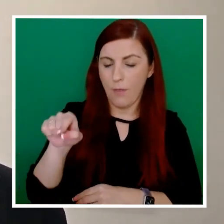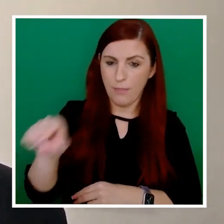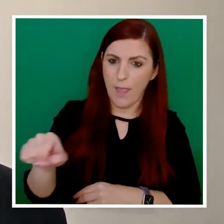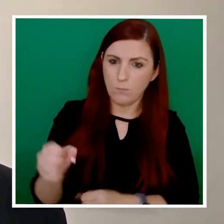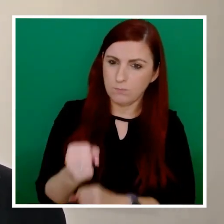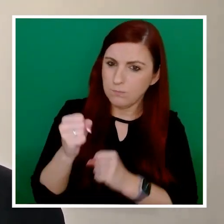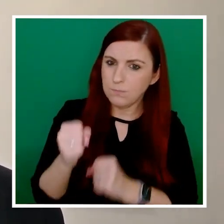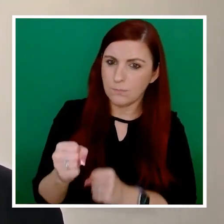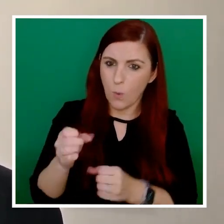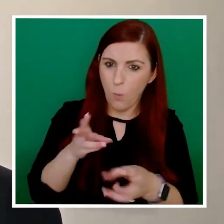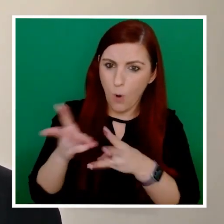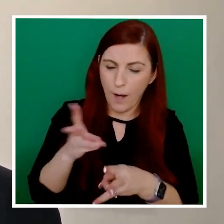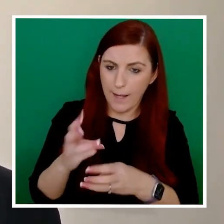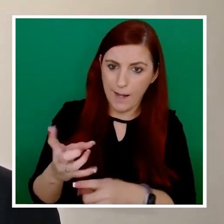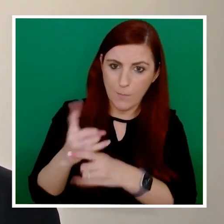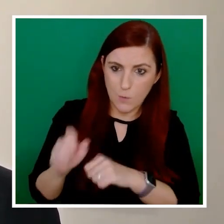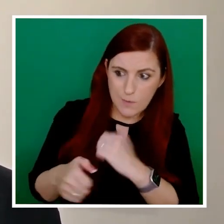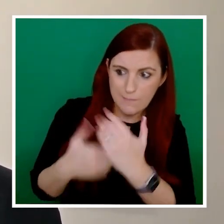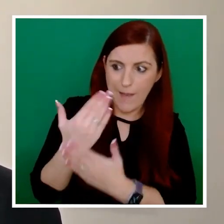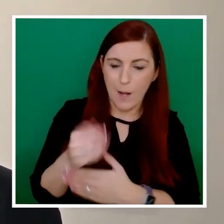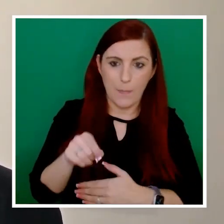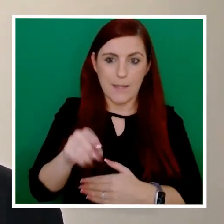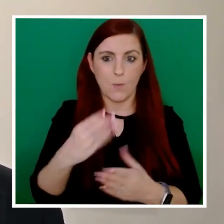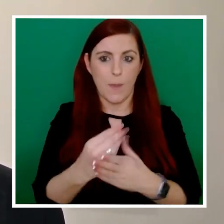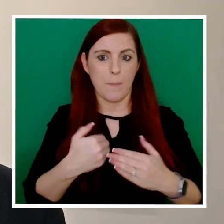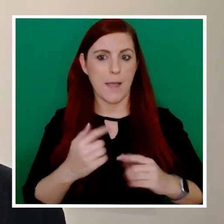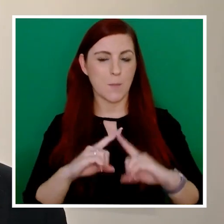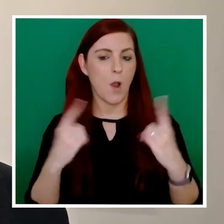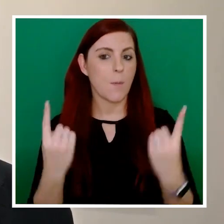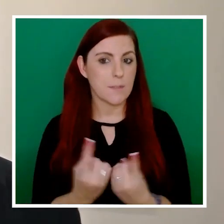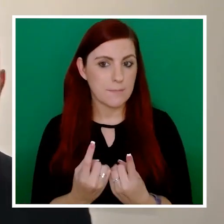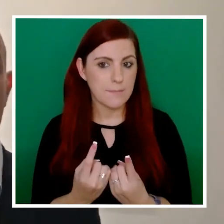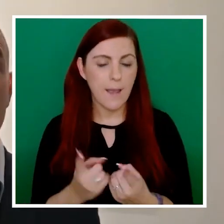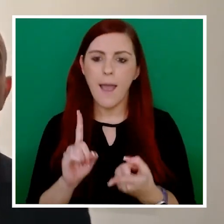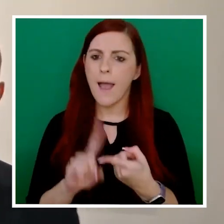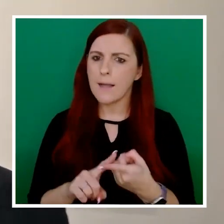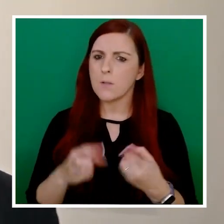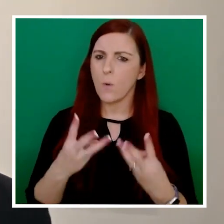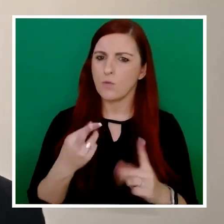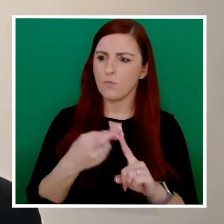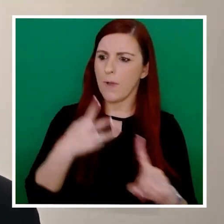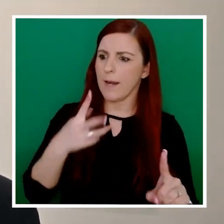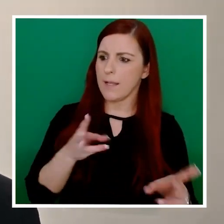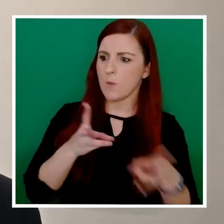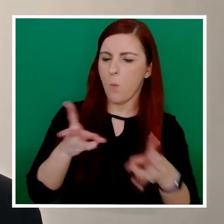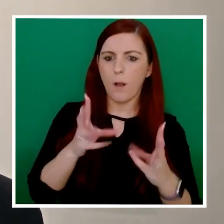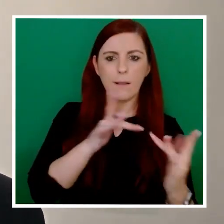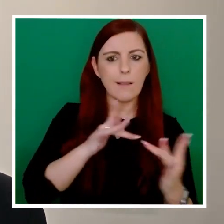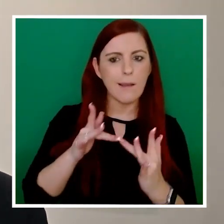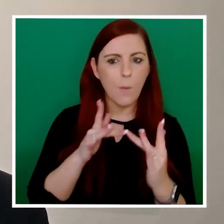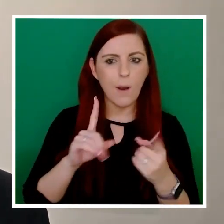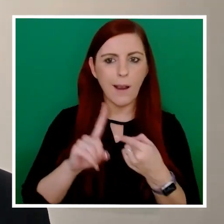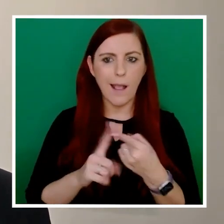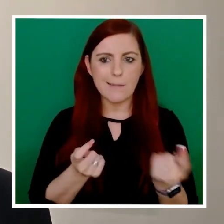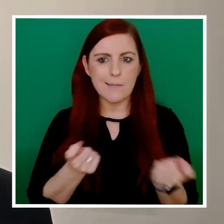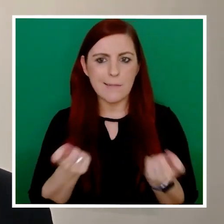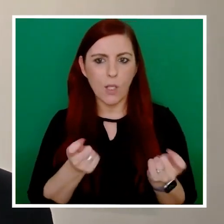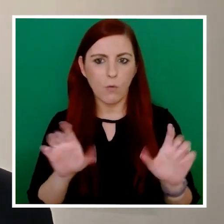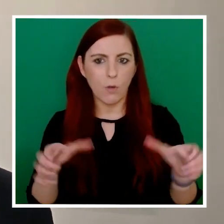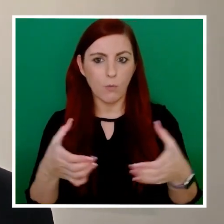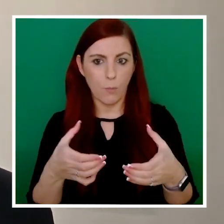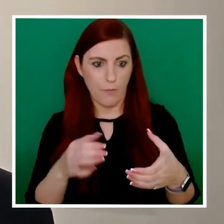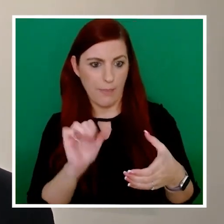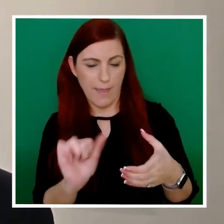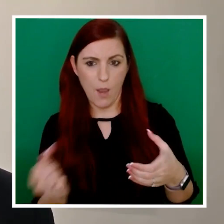work in developing this edition with my department. I also want to recognise the work of the Network and Steering Group for their